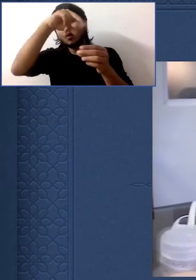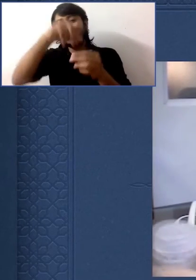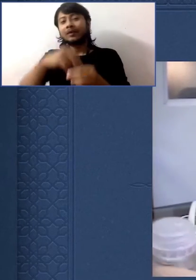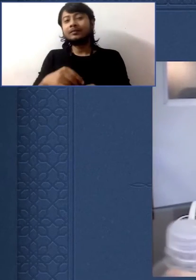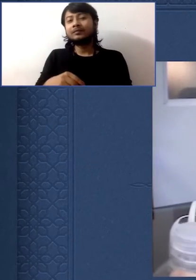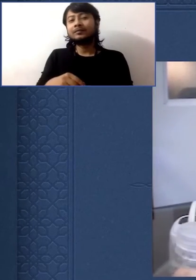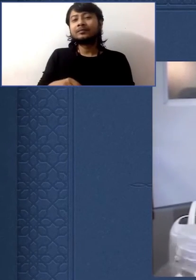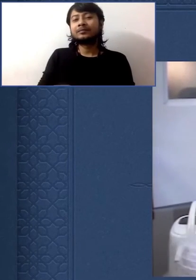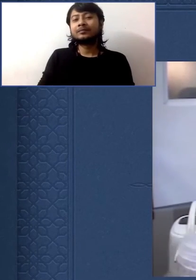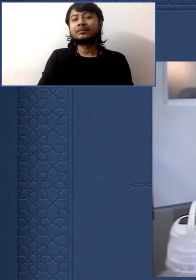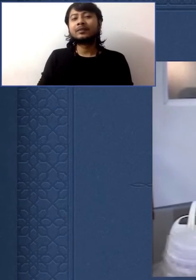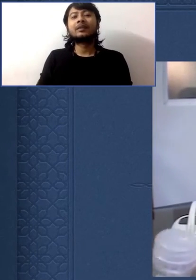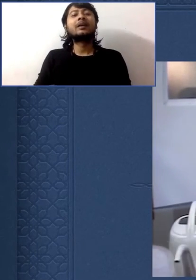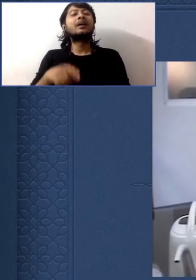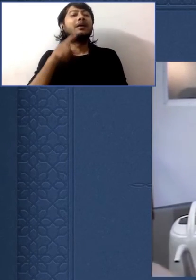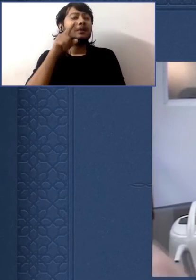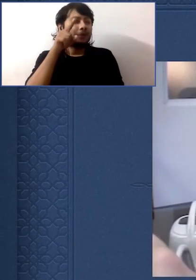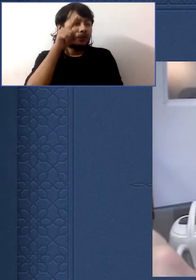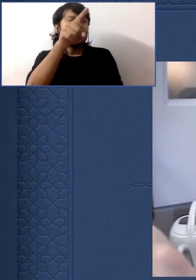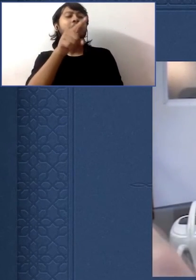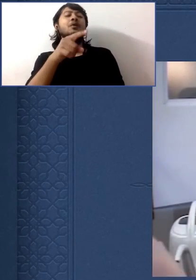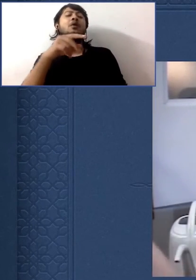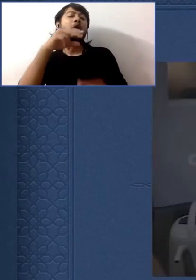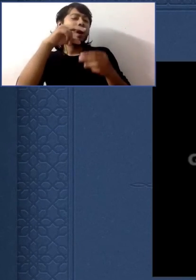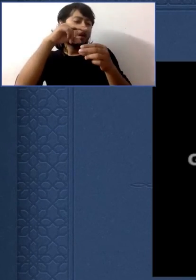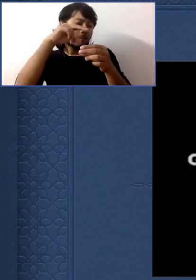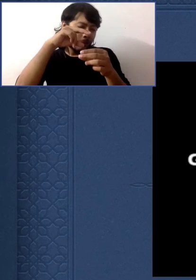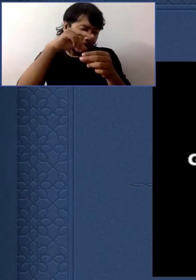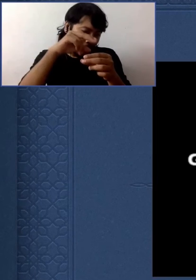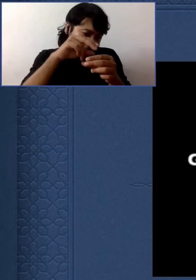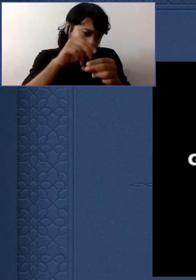You open it, Rob. Okay, I'm going to open it.